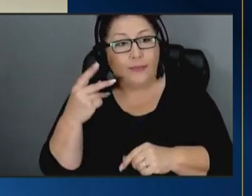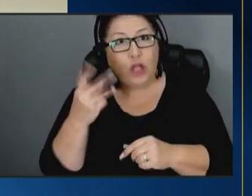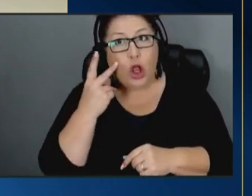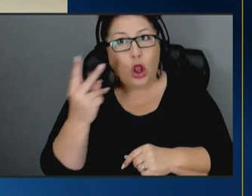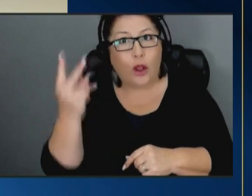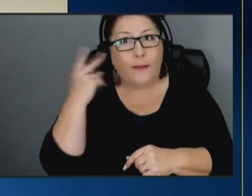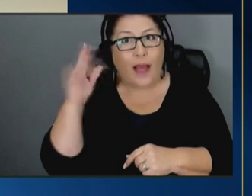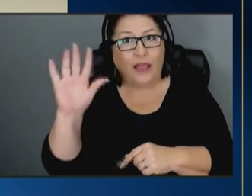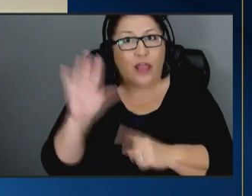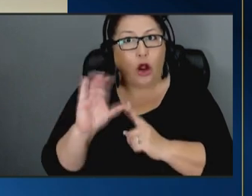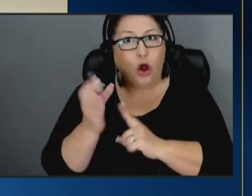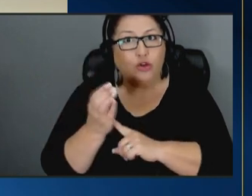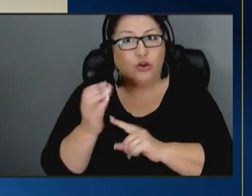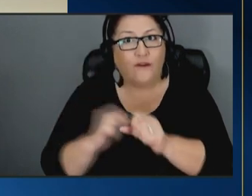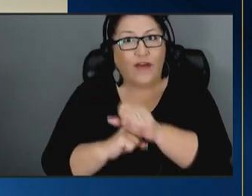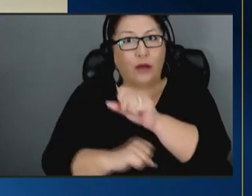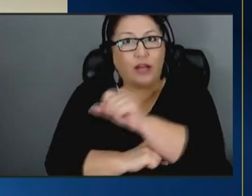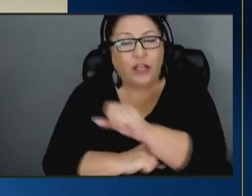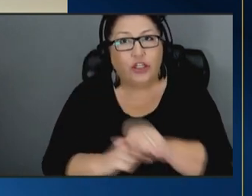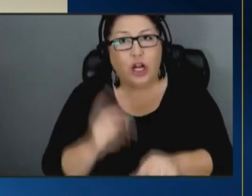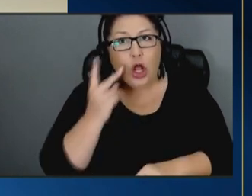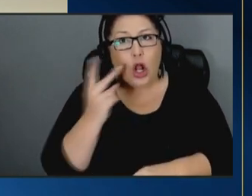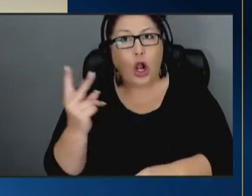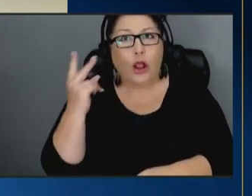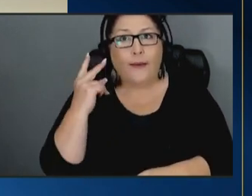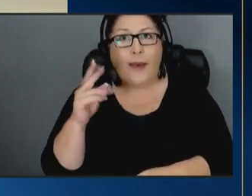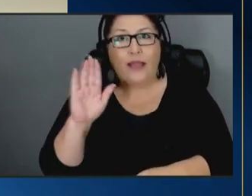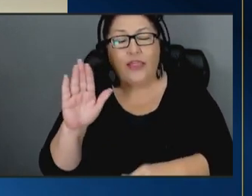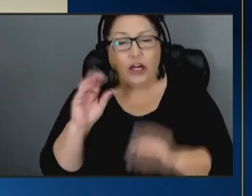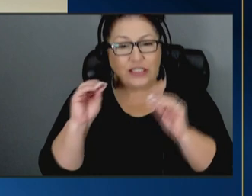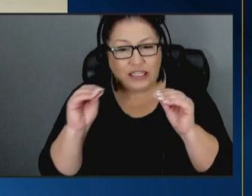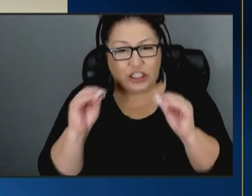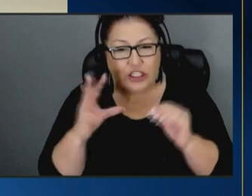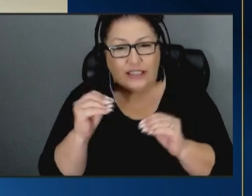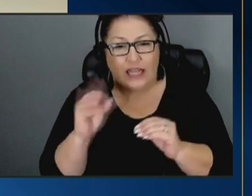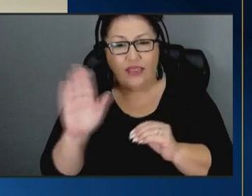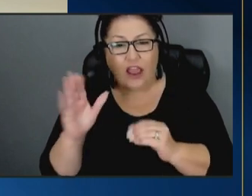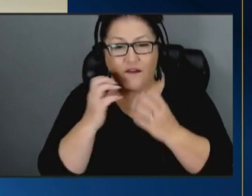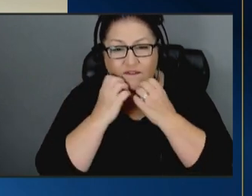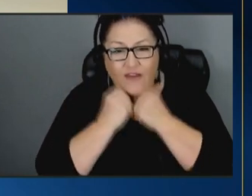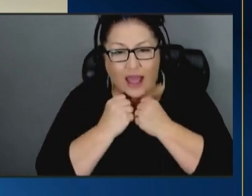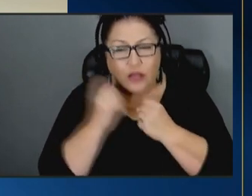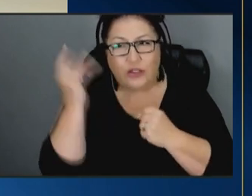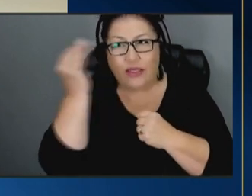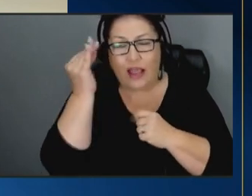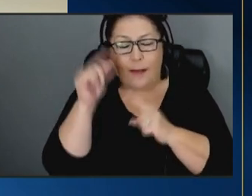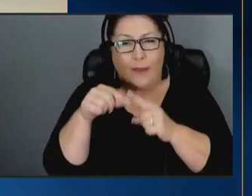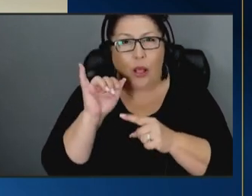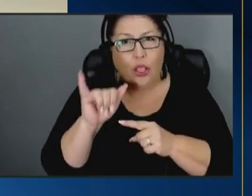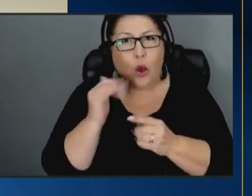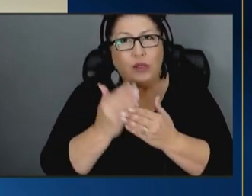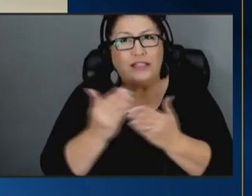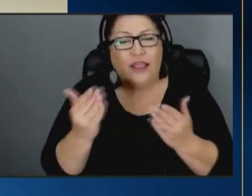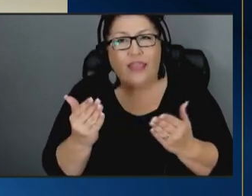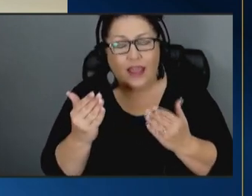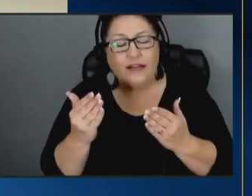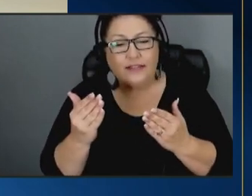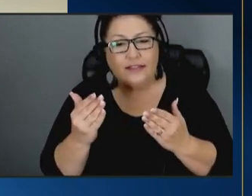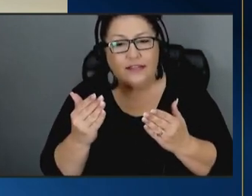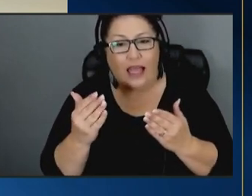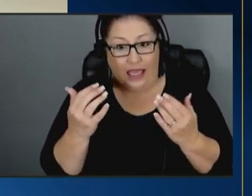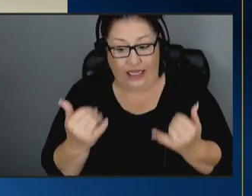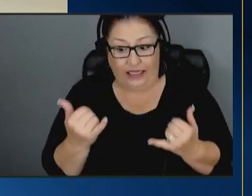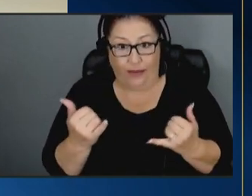cultural foundation and looking back to their uh teachings and values and thinking about those things in uh in contemporary